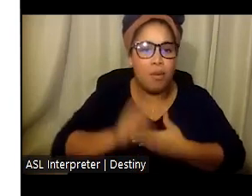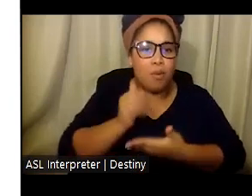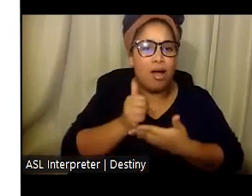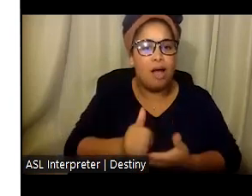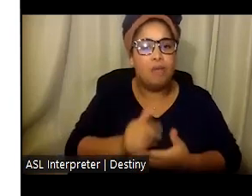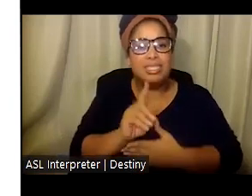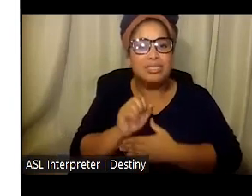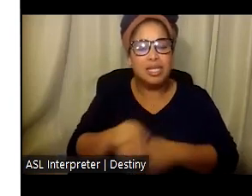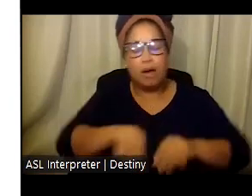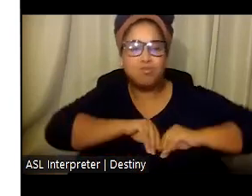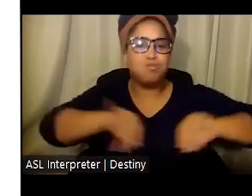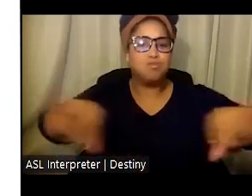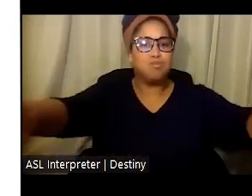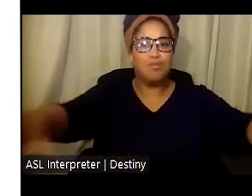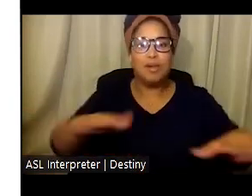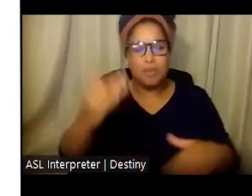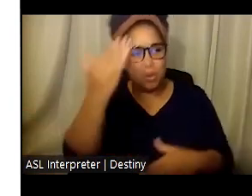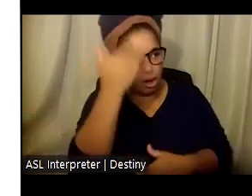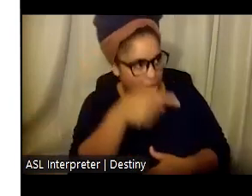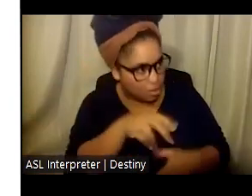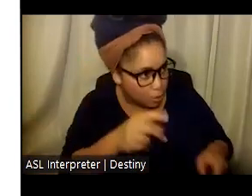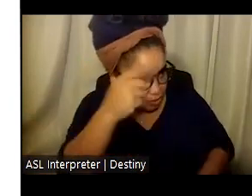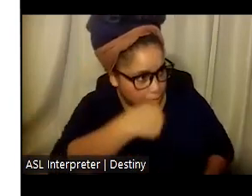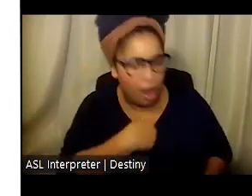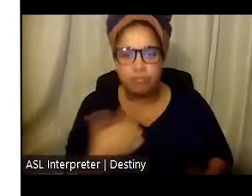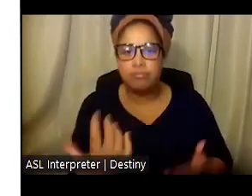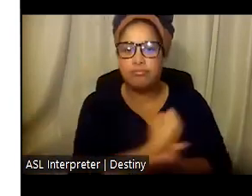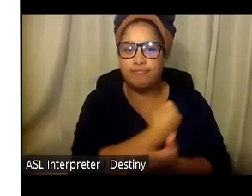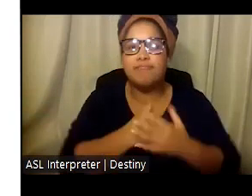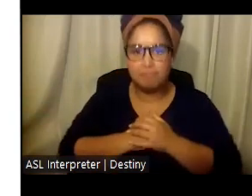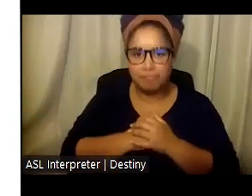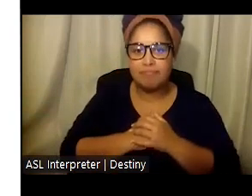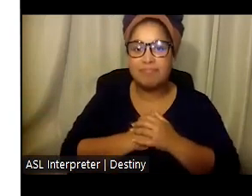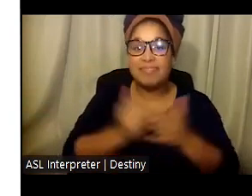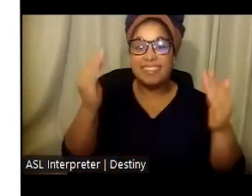out and bring awareness to this opportunity. Next slide.